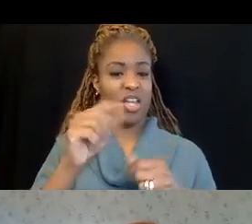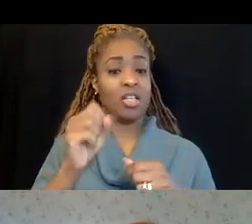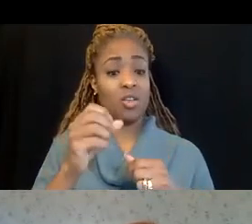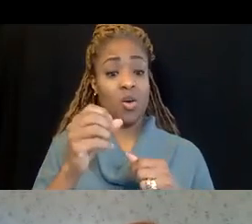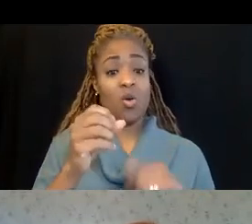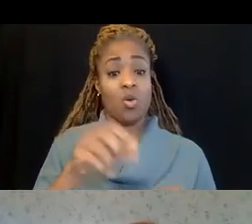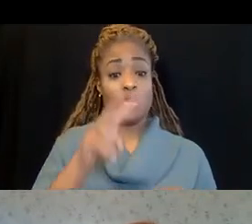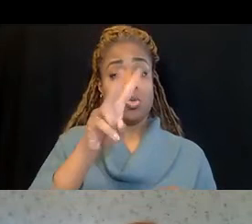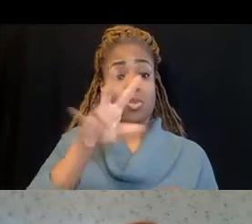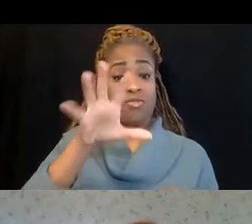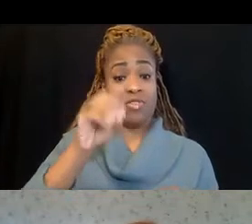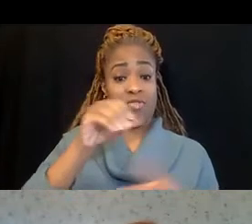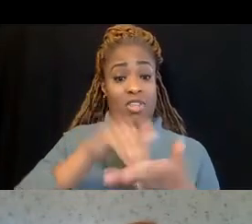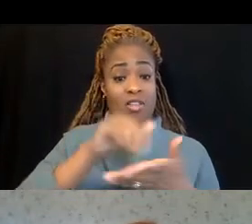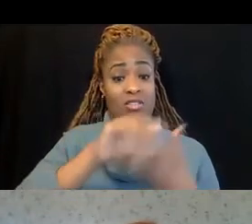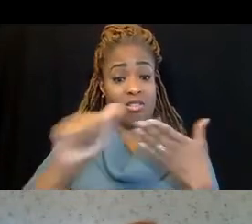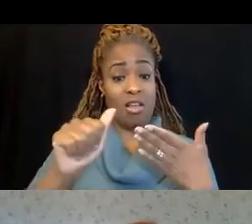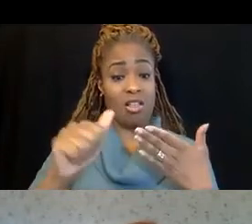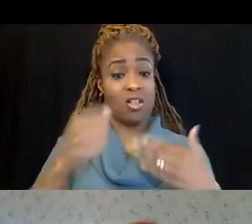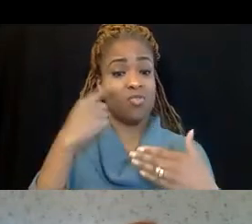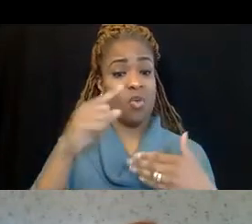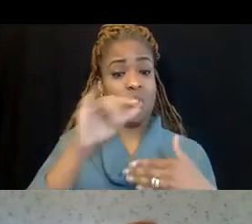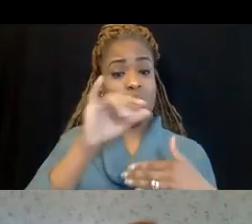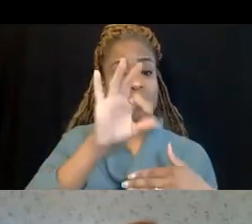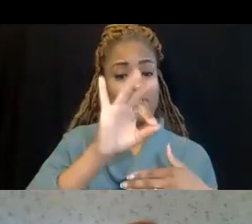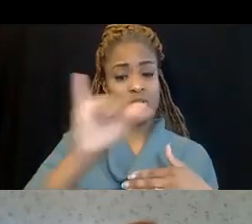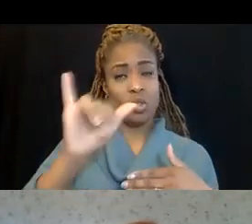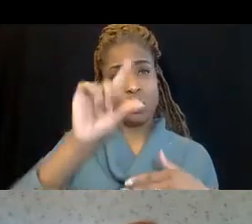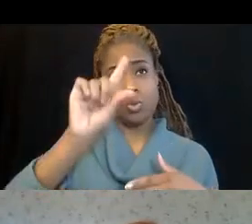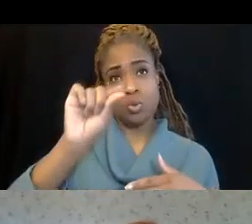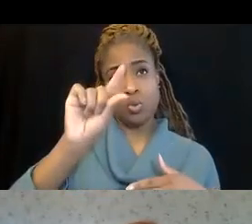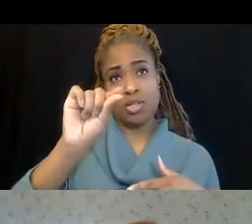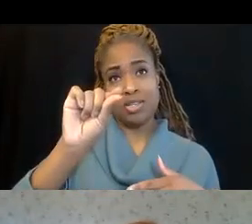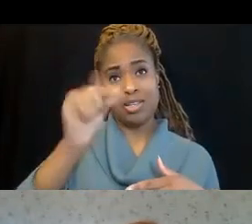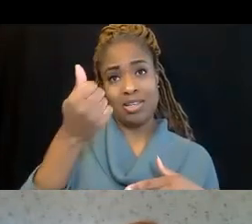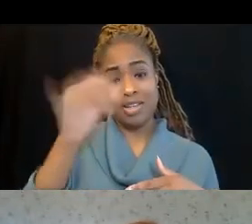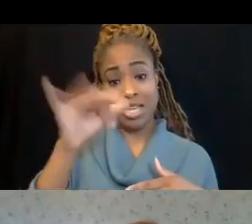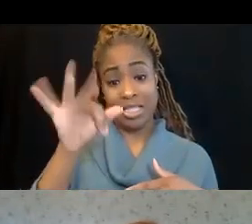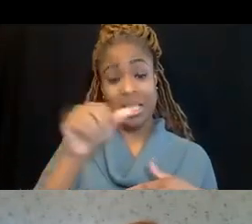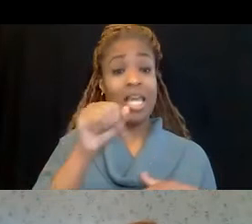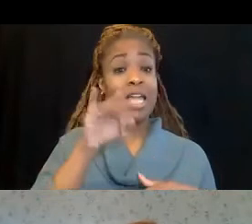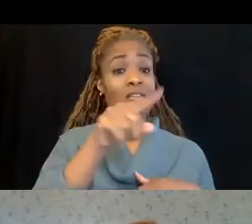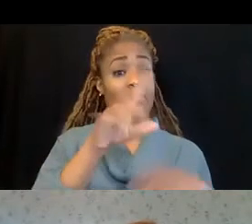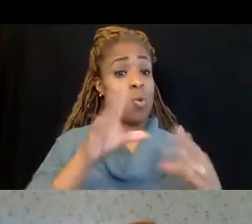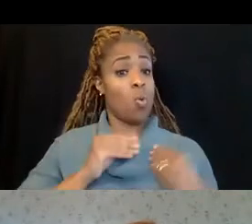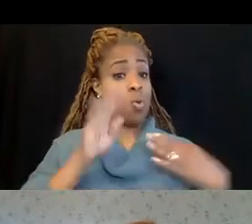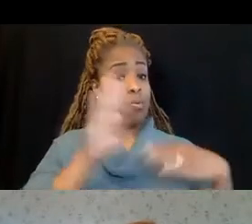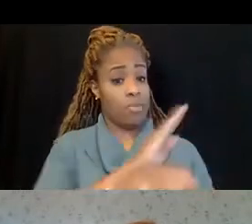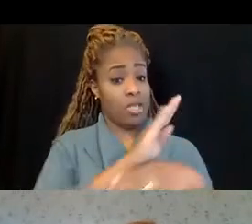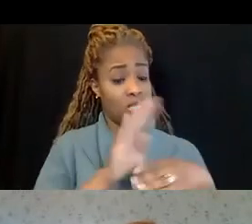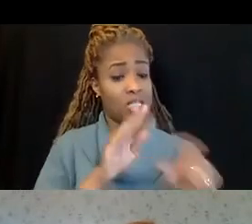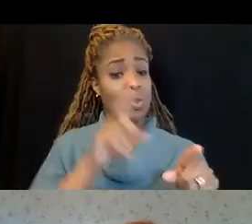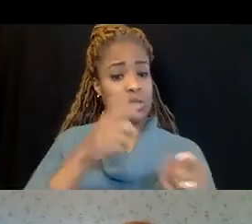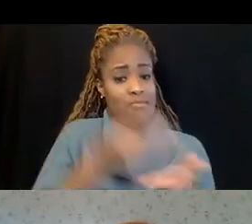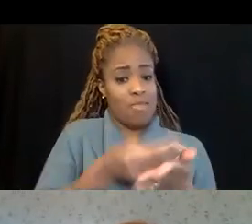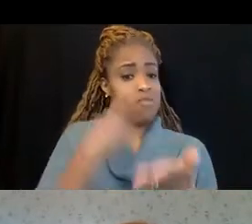for fiscal year 2019. So if you're an employer and you need some funds